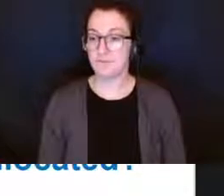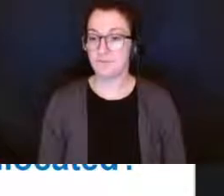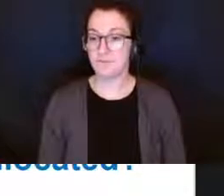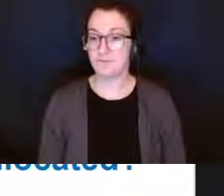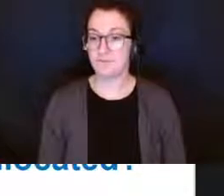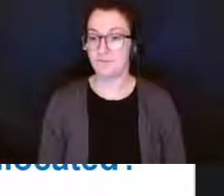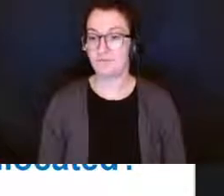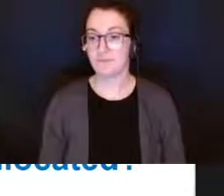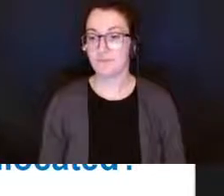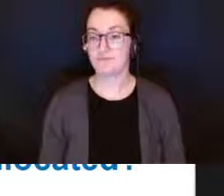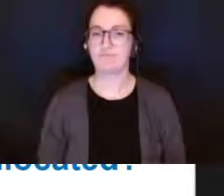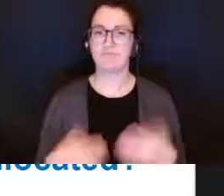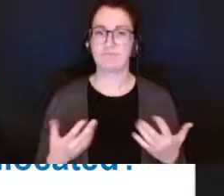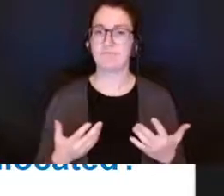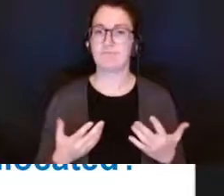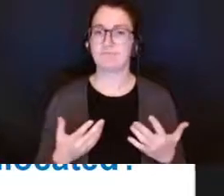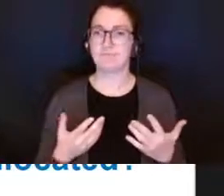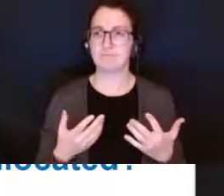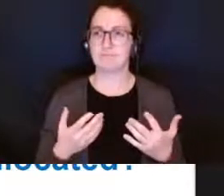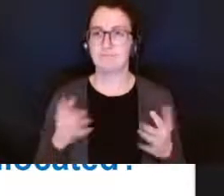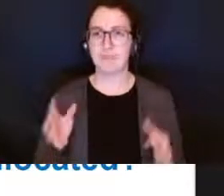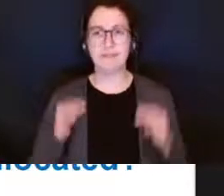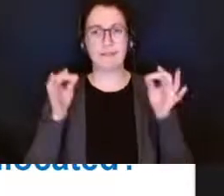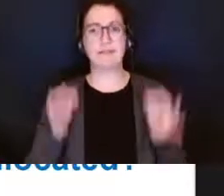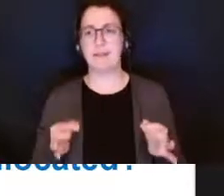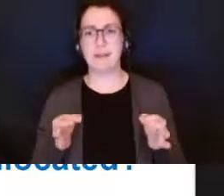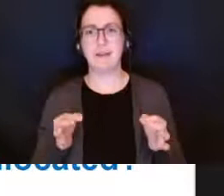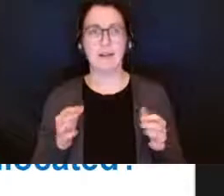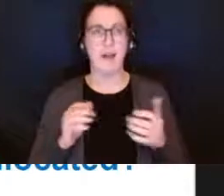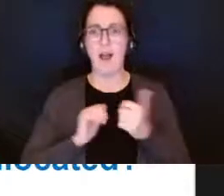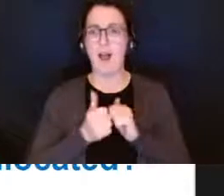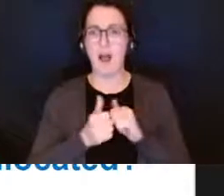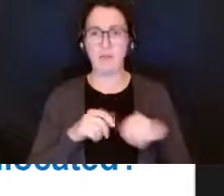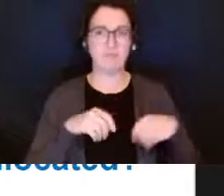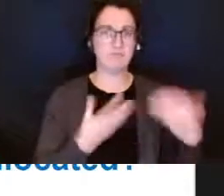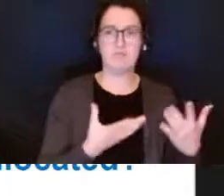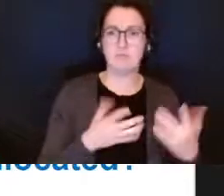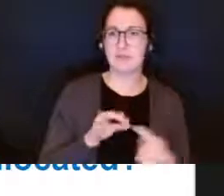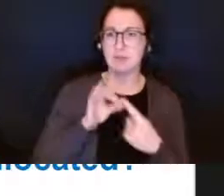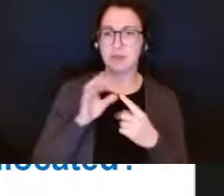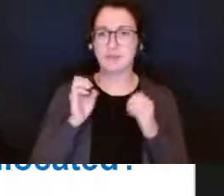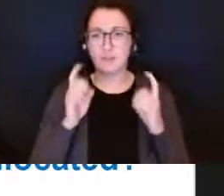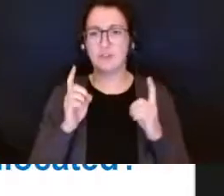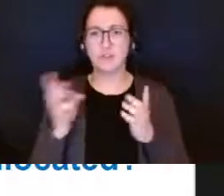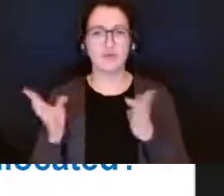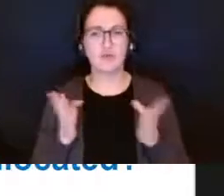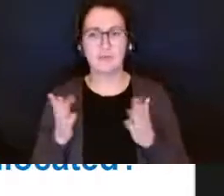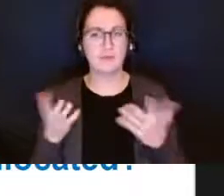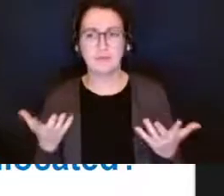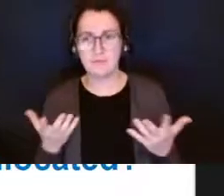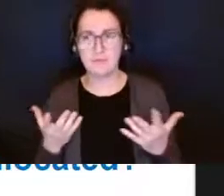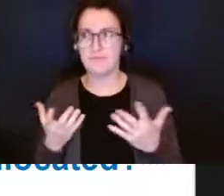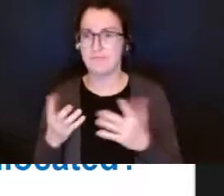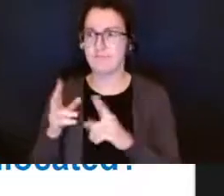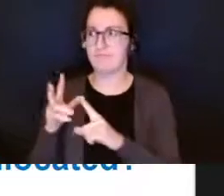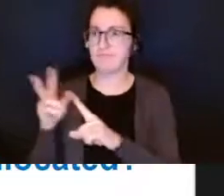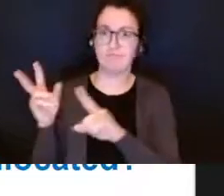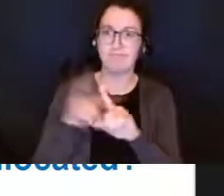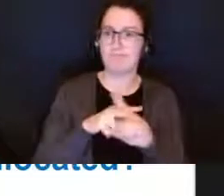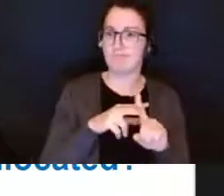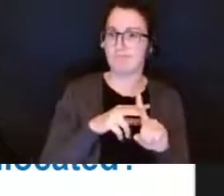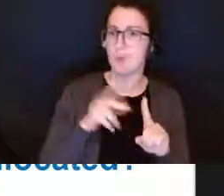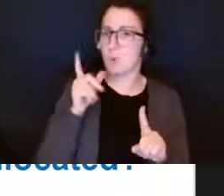so how are special education services allocated special education services are allocated based on the